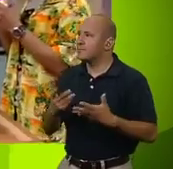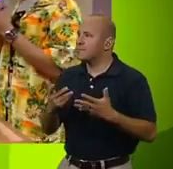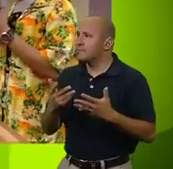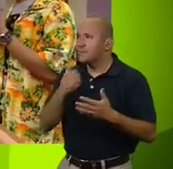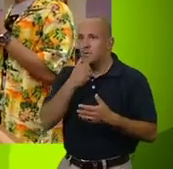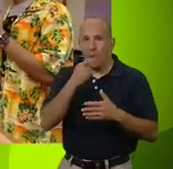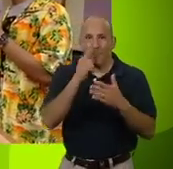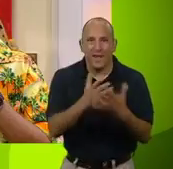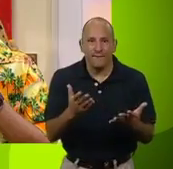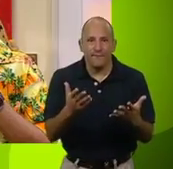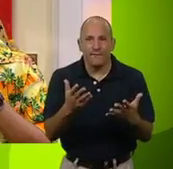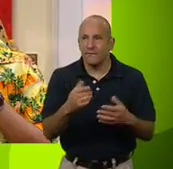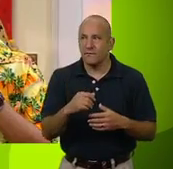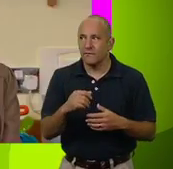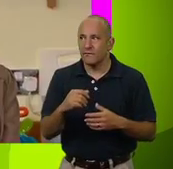You won't believe this.